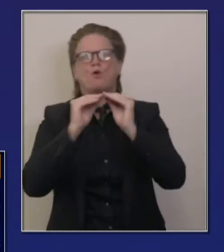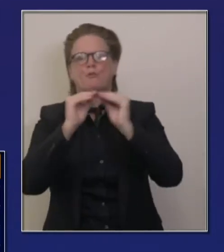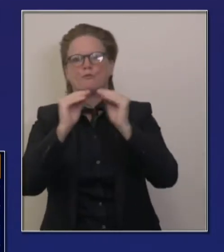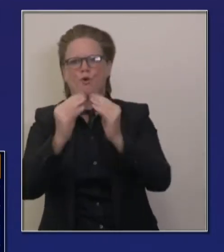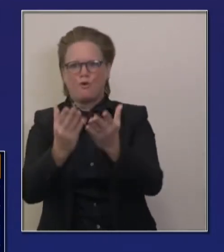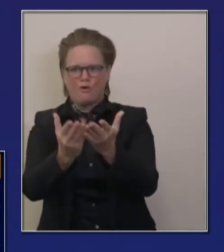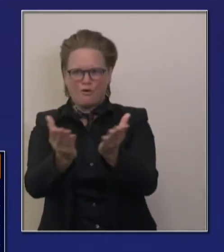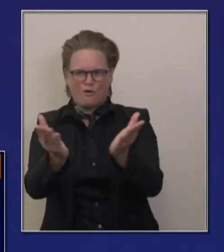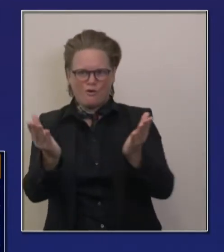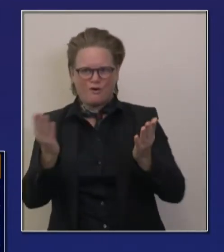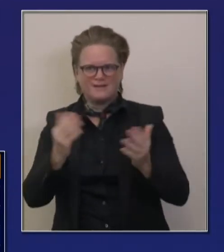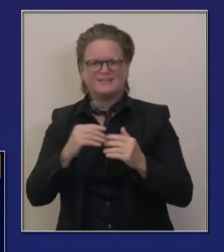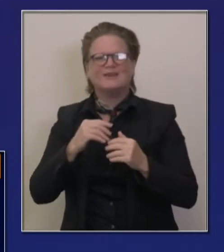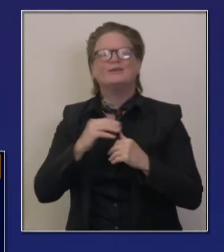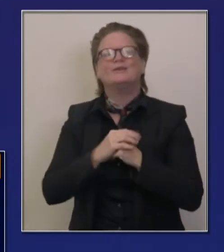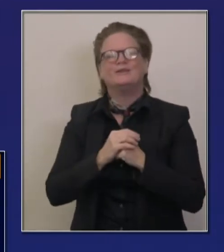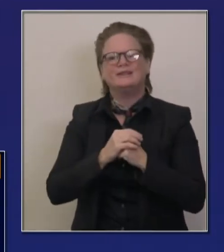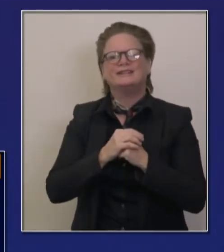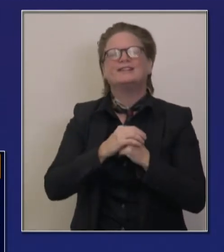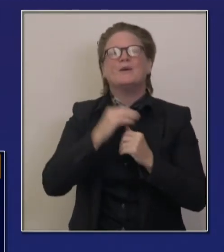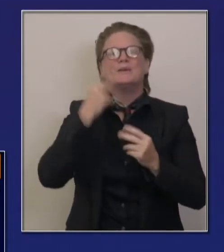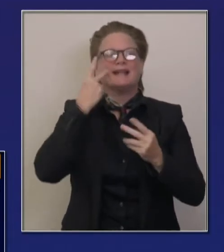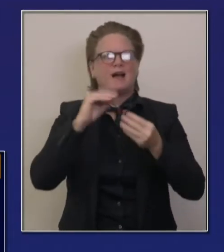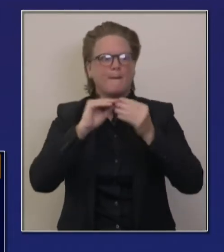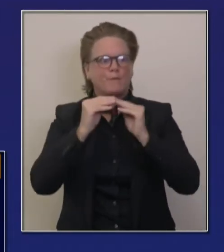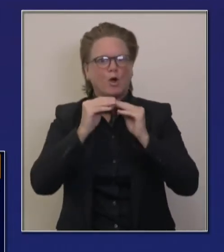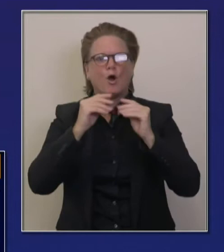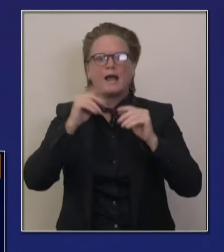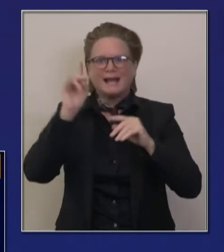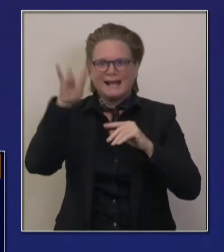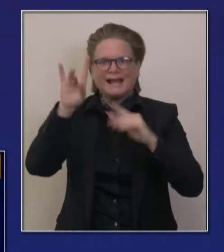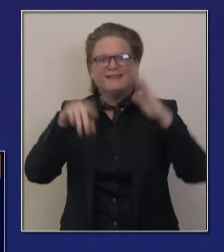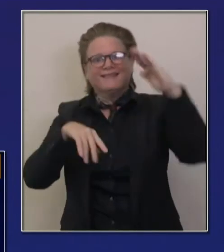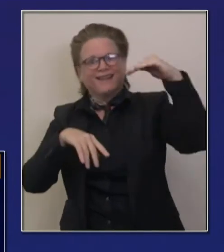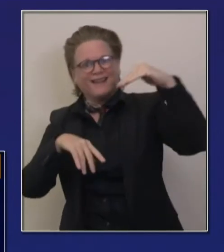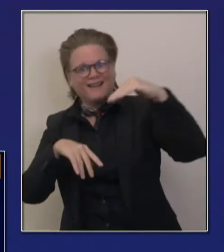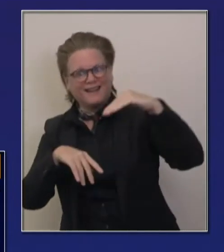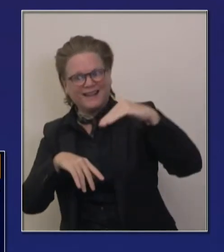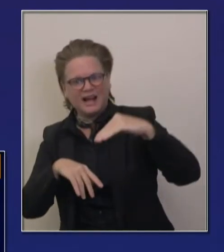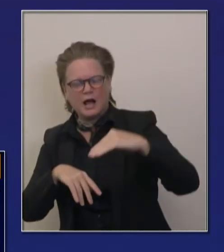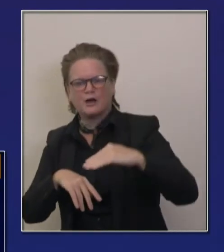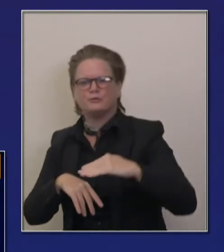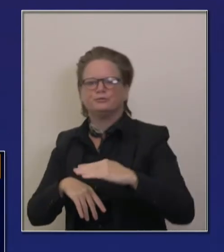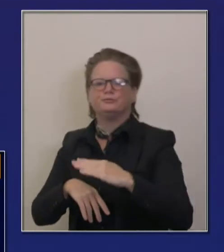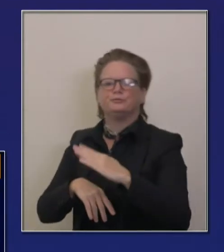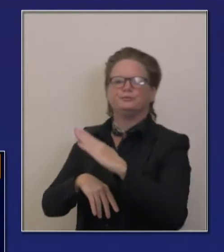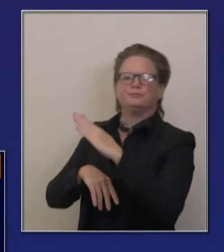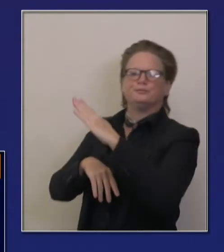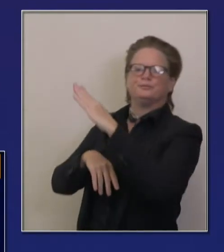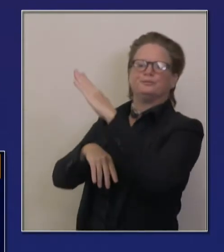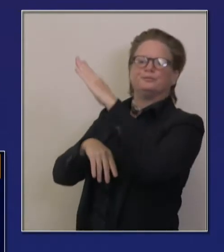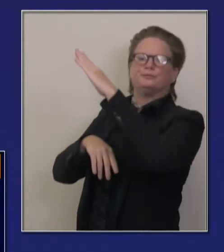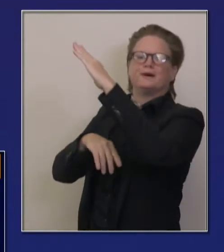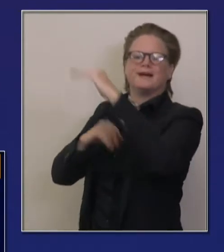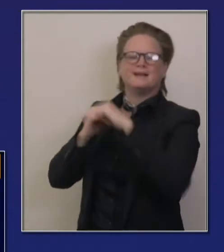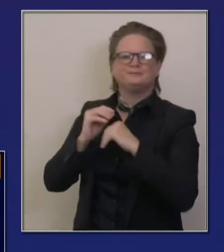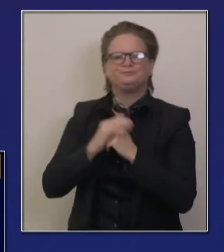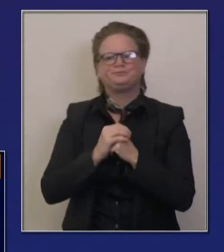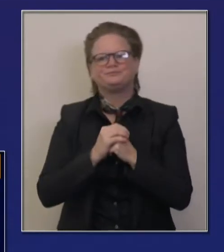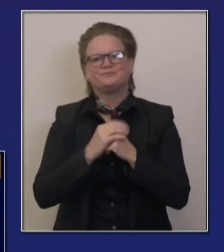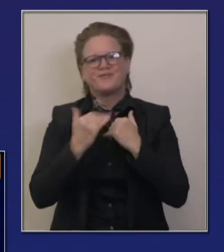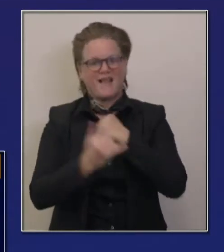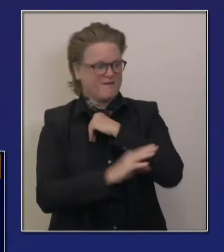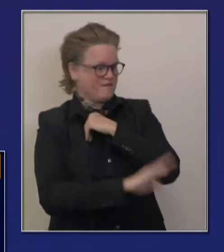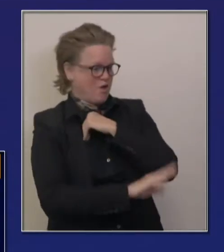October. And now here we go back up in November, 8.4% positivity rate now in the state of